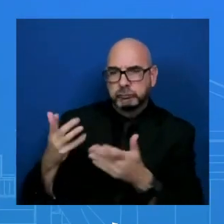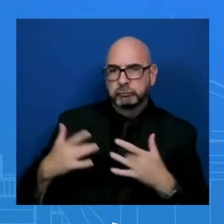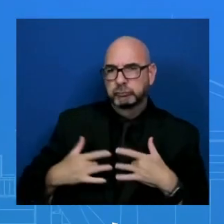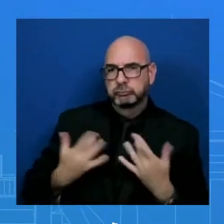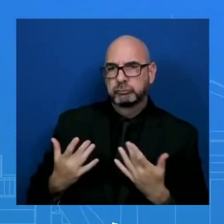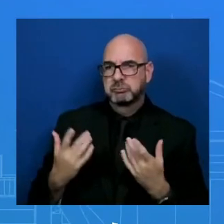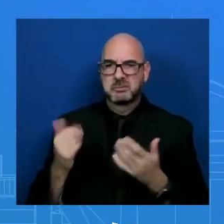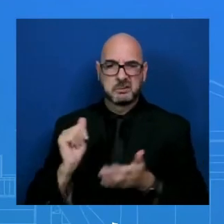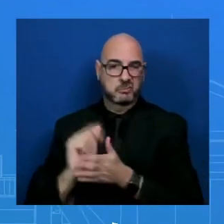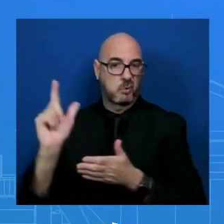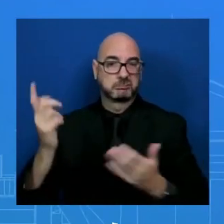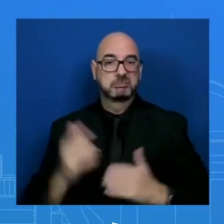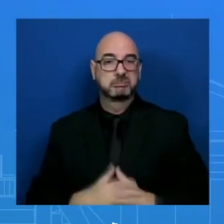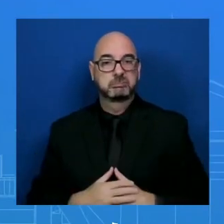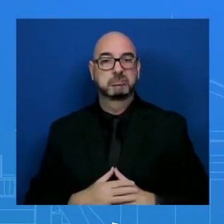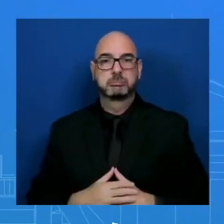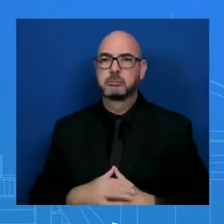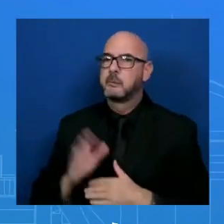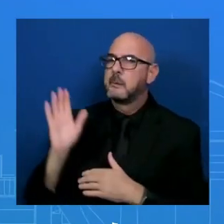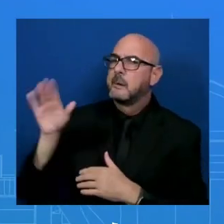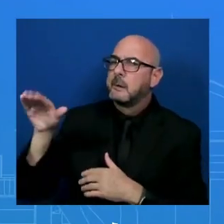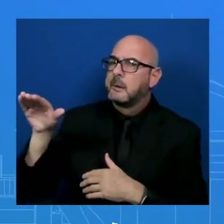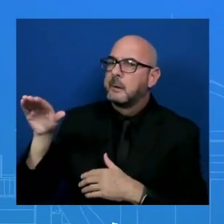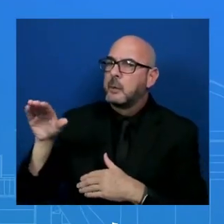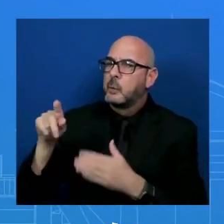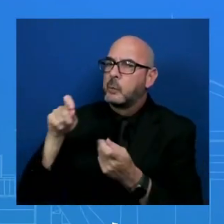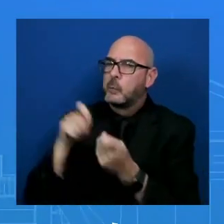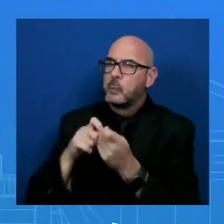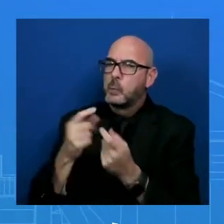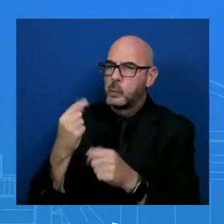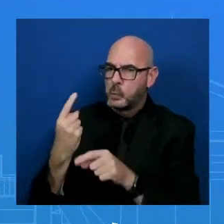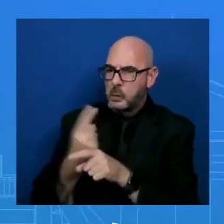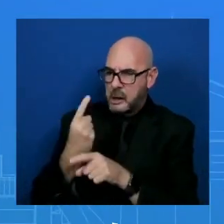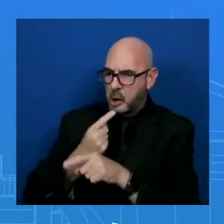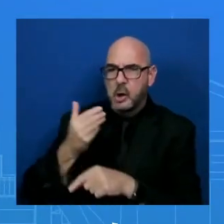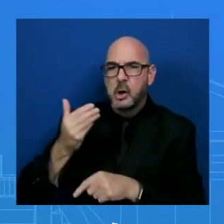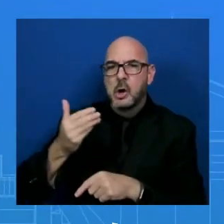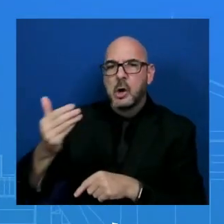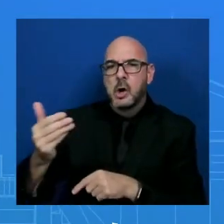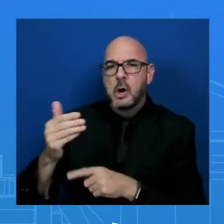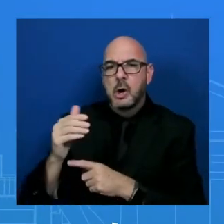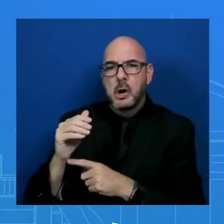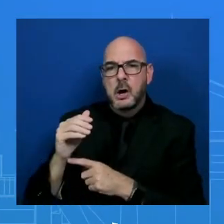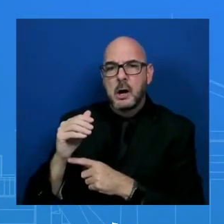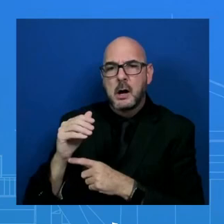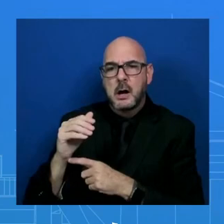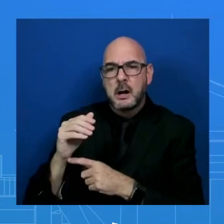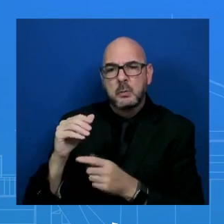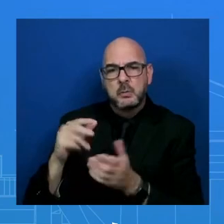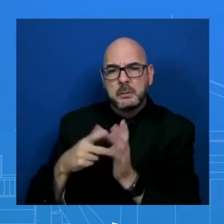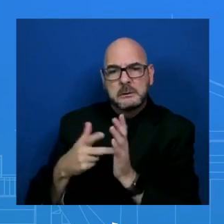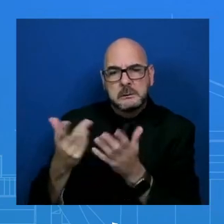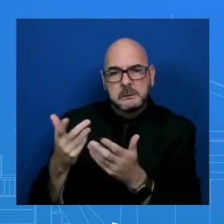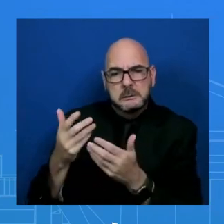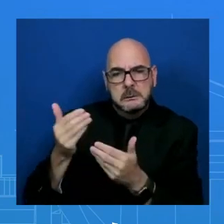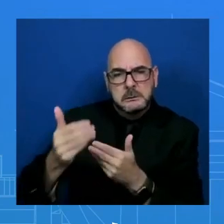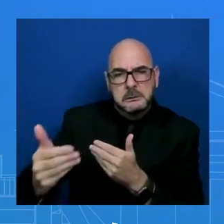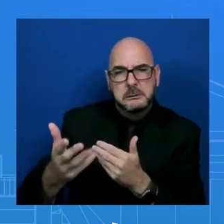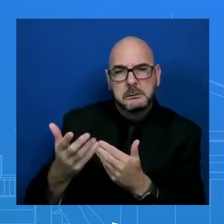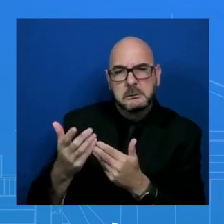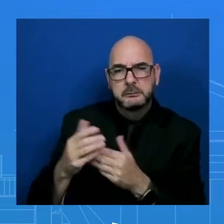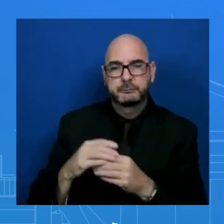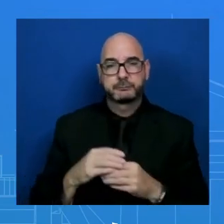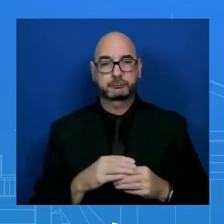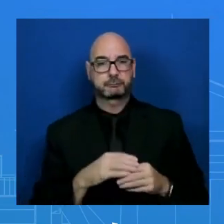more specific on what of regular cadence? MS. Regular cadence is up to really in consultation with this physician. I can tell you right now, as I said,